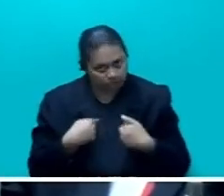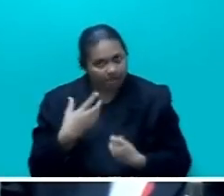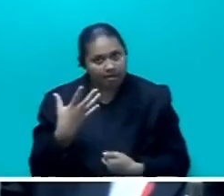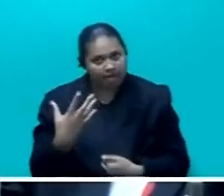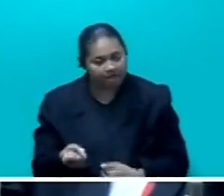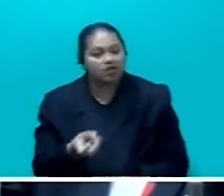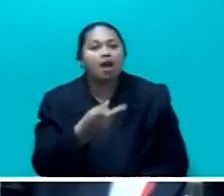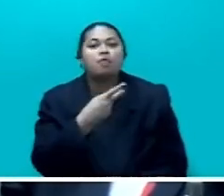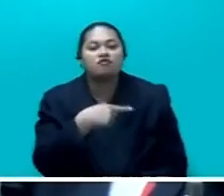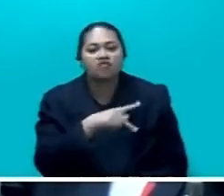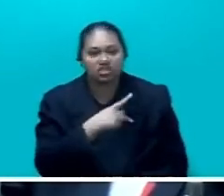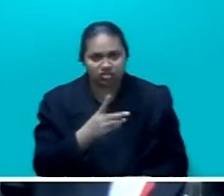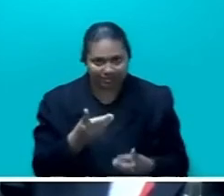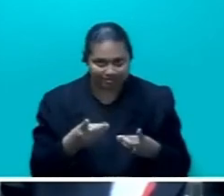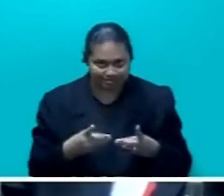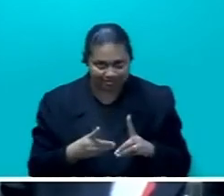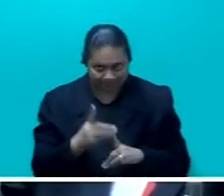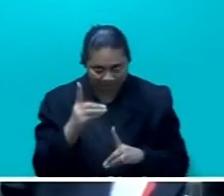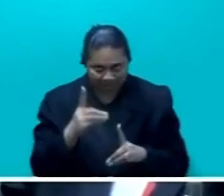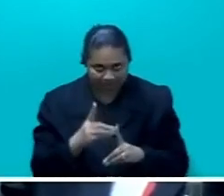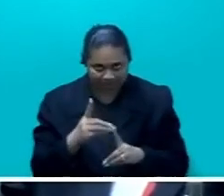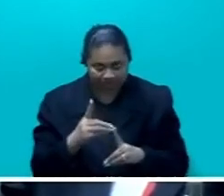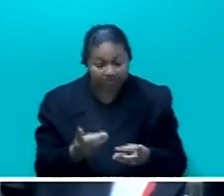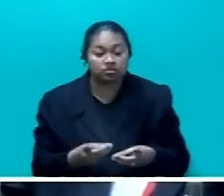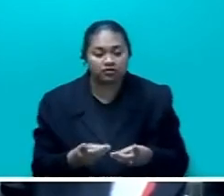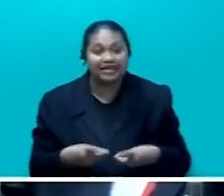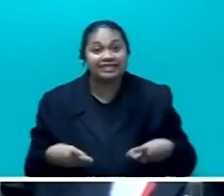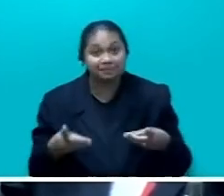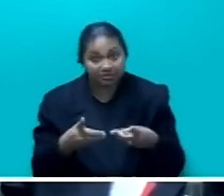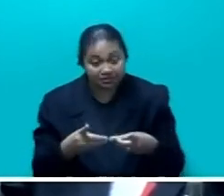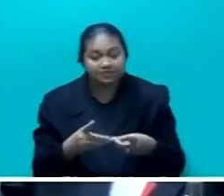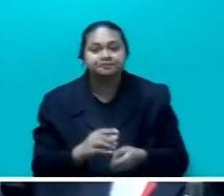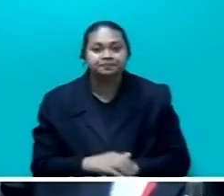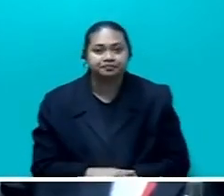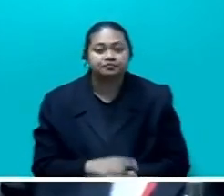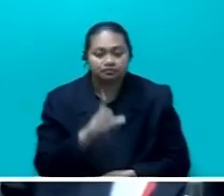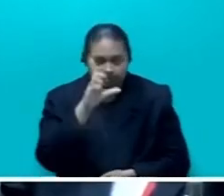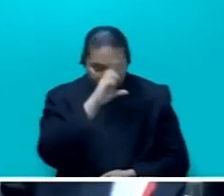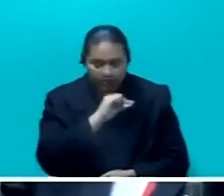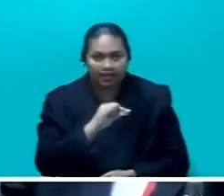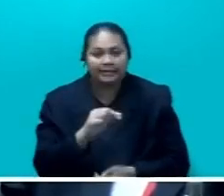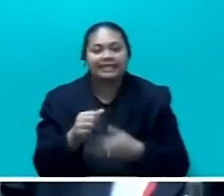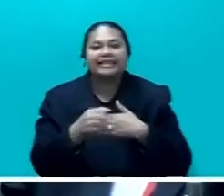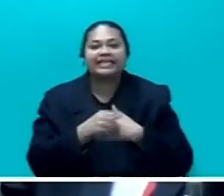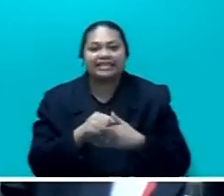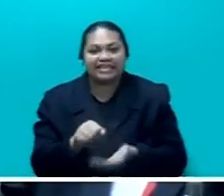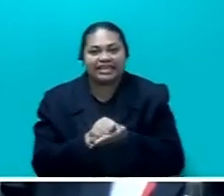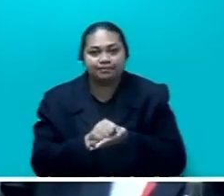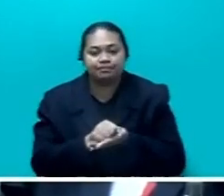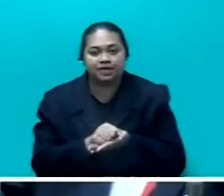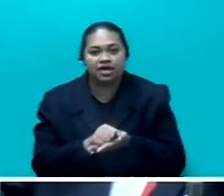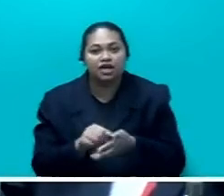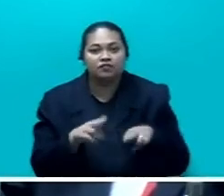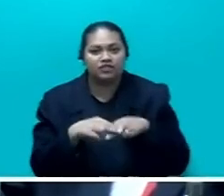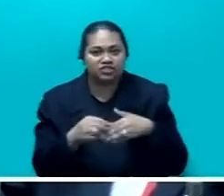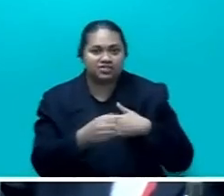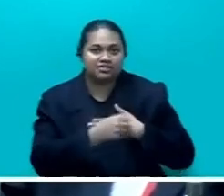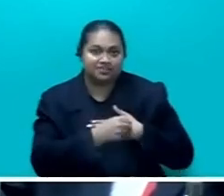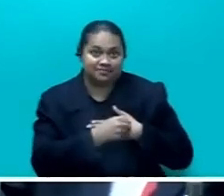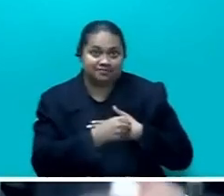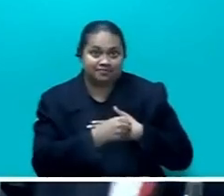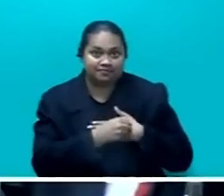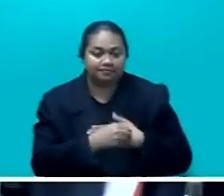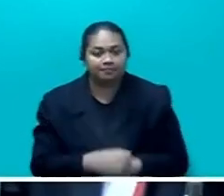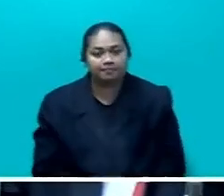department that is well supported in every aspect to be able to keep Fiji secure and safe. This is something